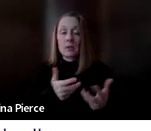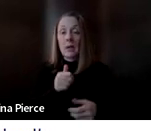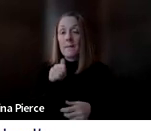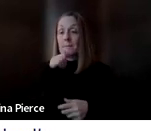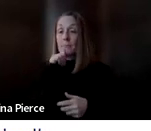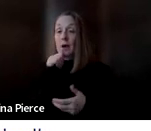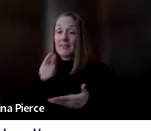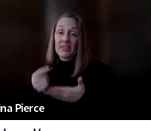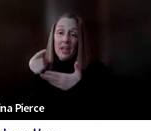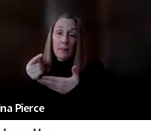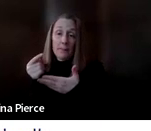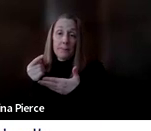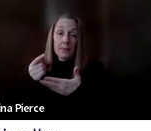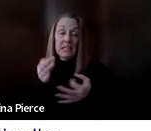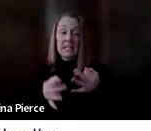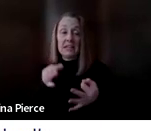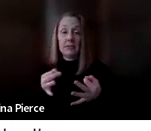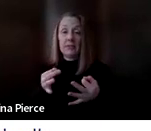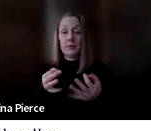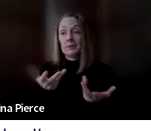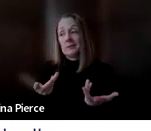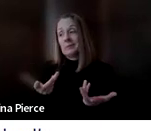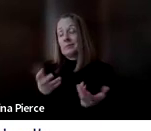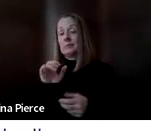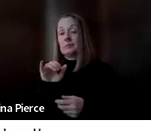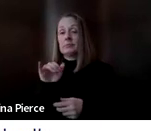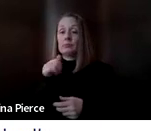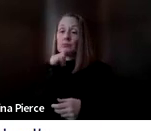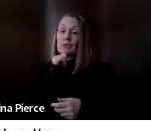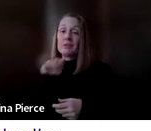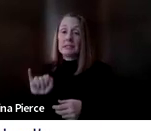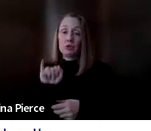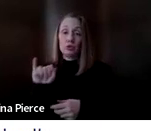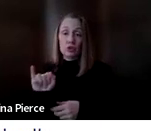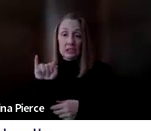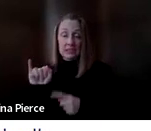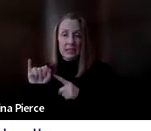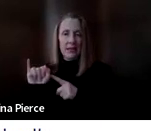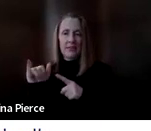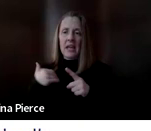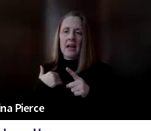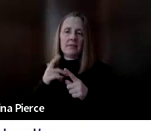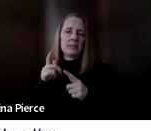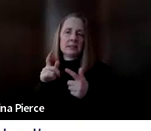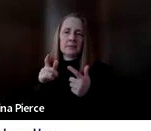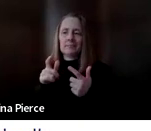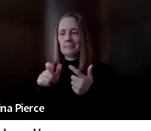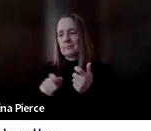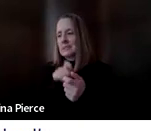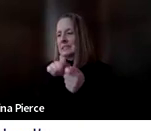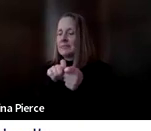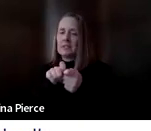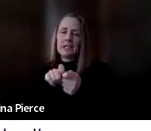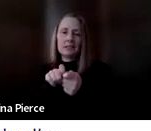therapy, if we're submitting to private insurance, some private insurance companies have different requirements about so many devices trialed over so many different